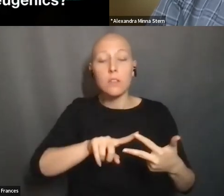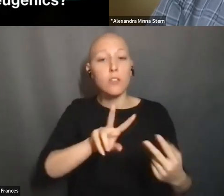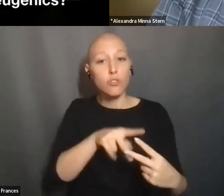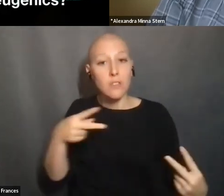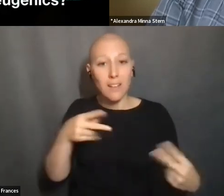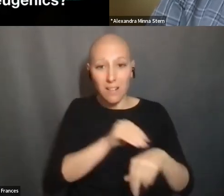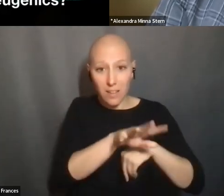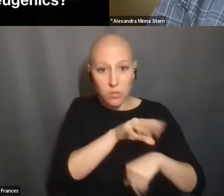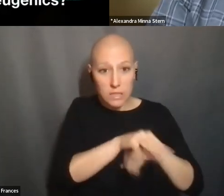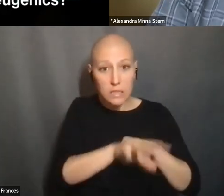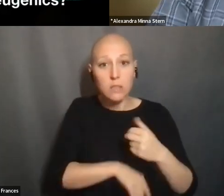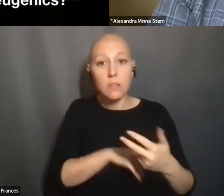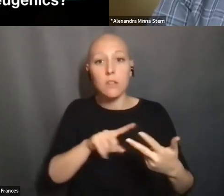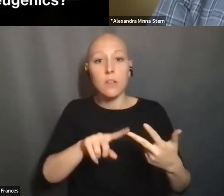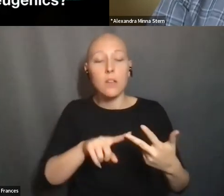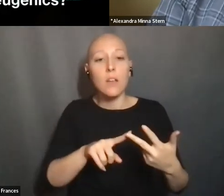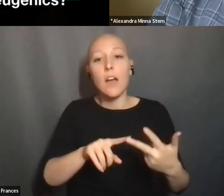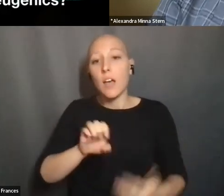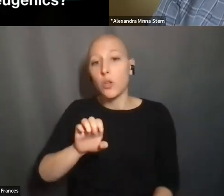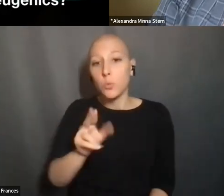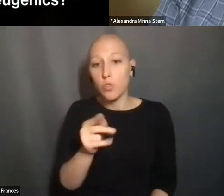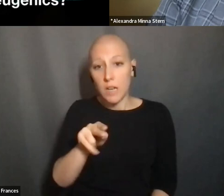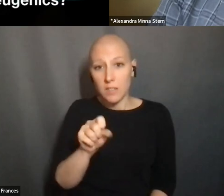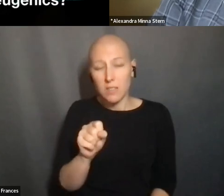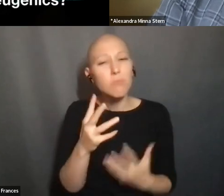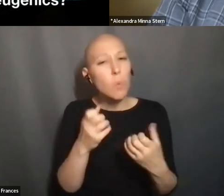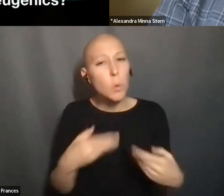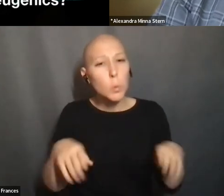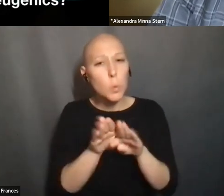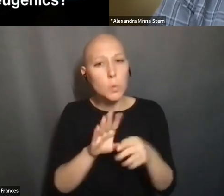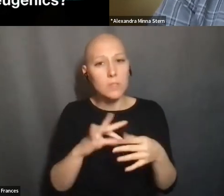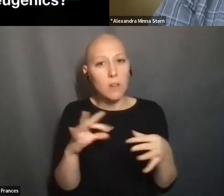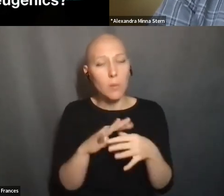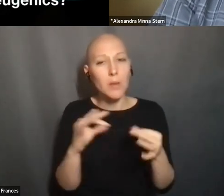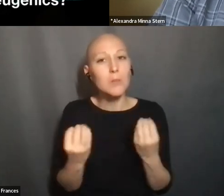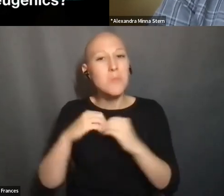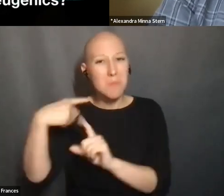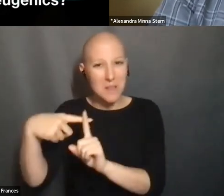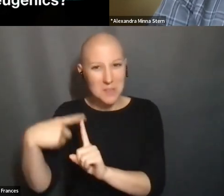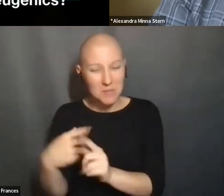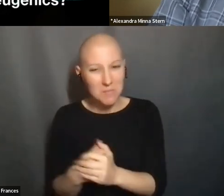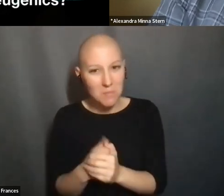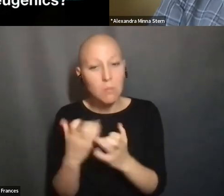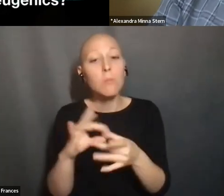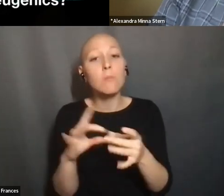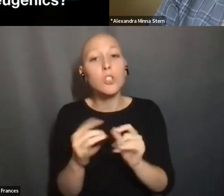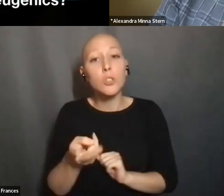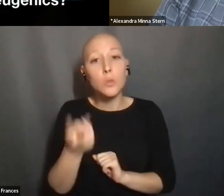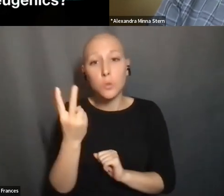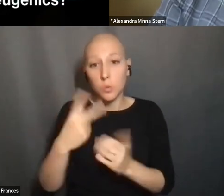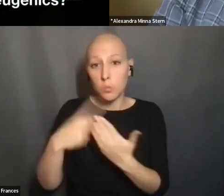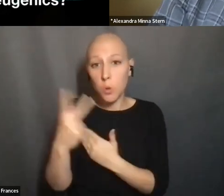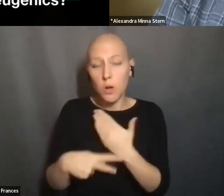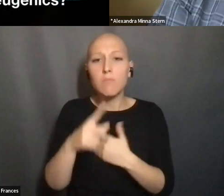ON A UPBEAT NOTE, WHICH IS TO MENTION TWO GENETIC COUNSELING PROGRAMS THAT ARE REALLY TAKING ON SOME OF THESE